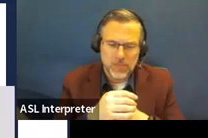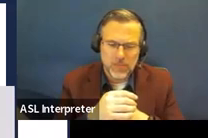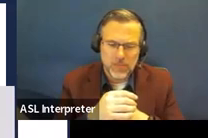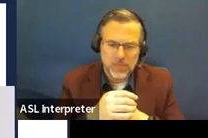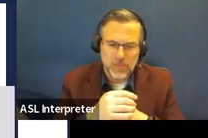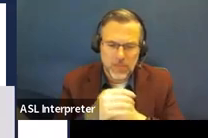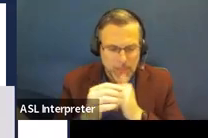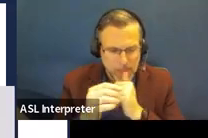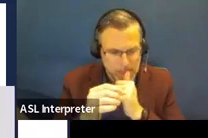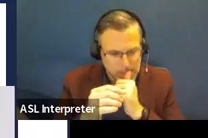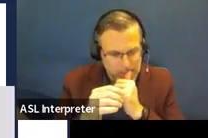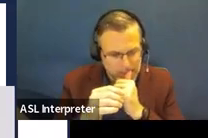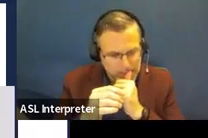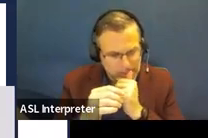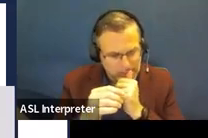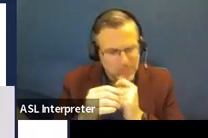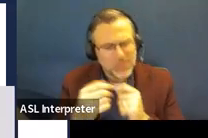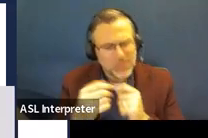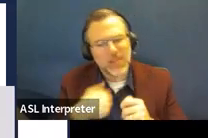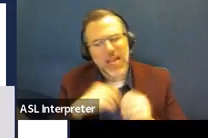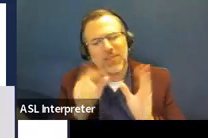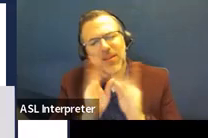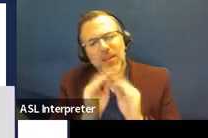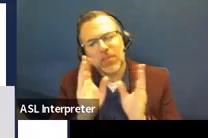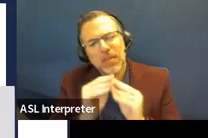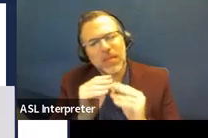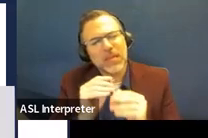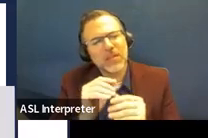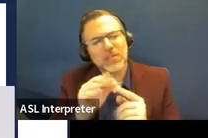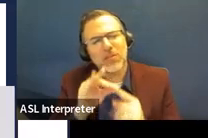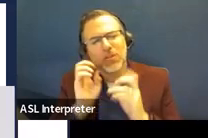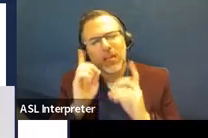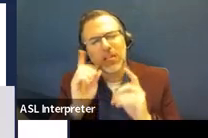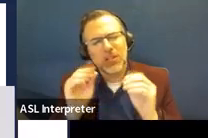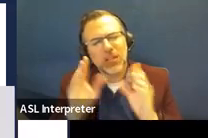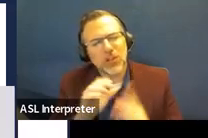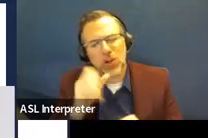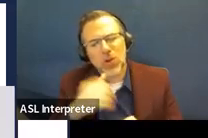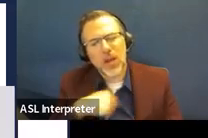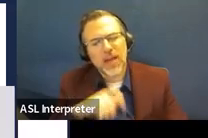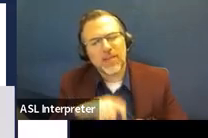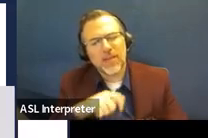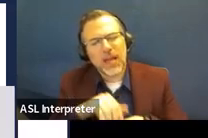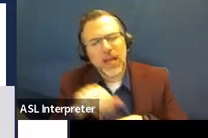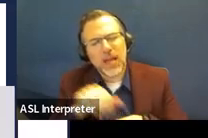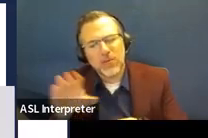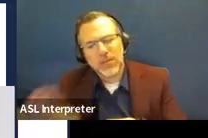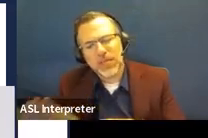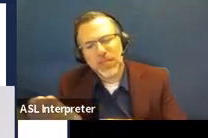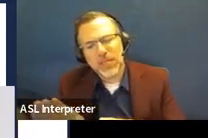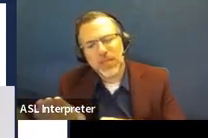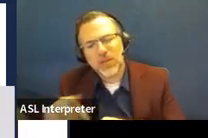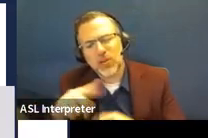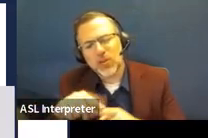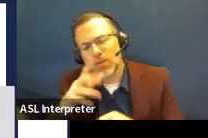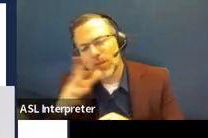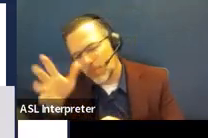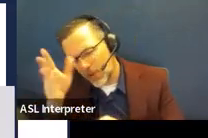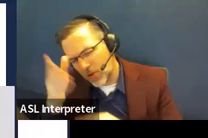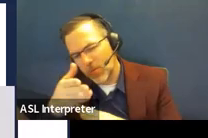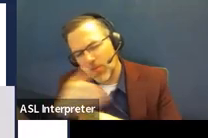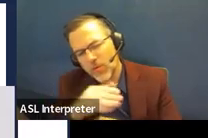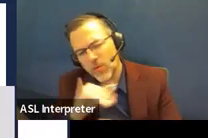All right. And then holding the meeting doesn't seem to give the special ed teacher time to get the IEP to the parent before the IEP begins.